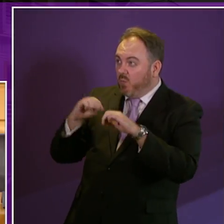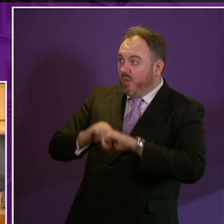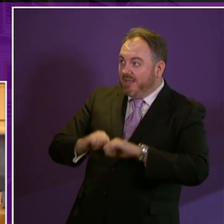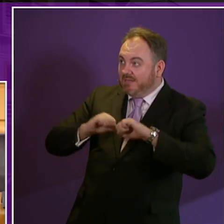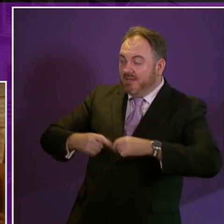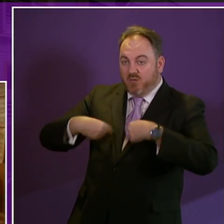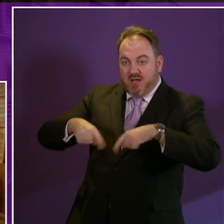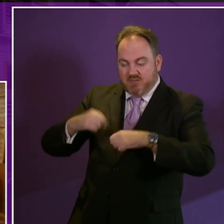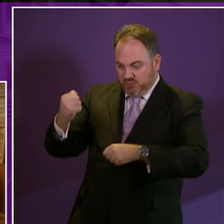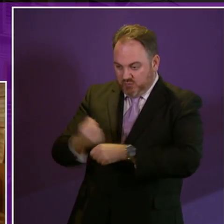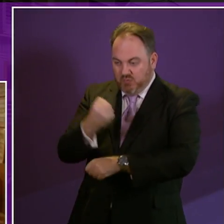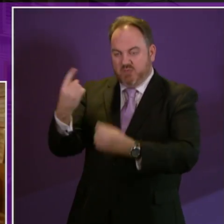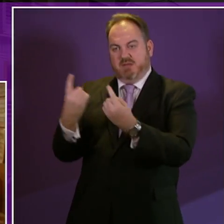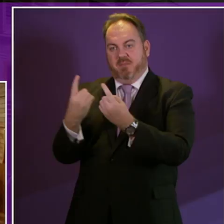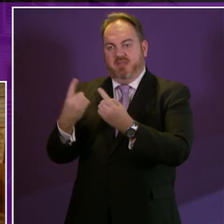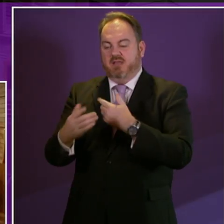very much